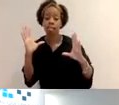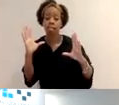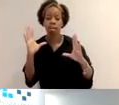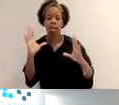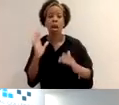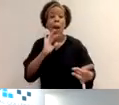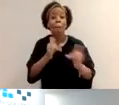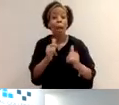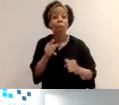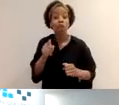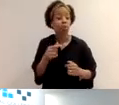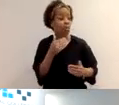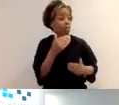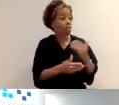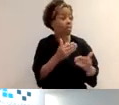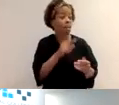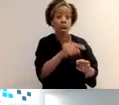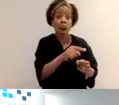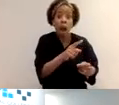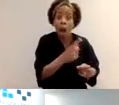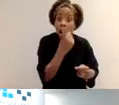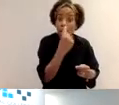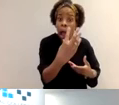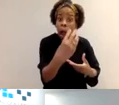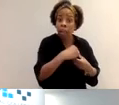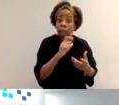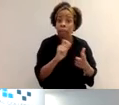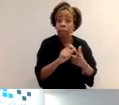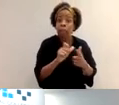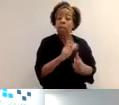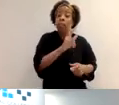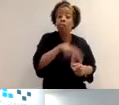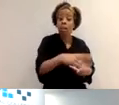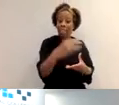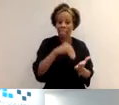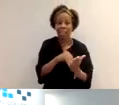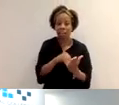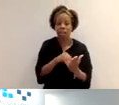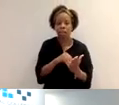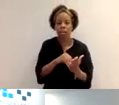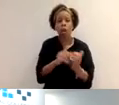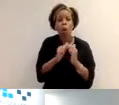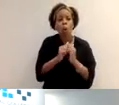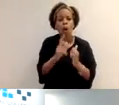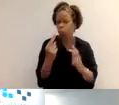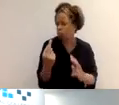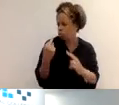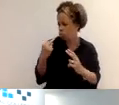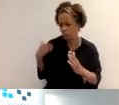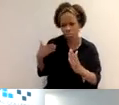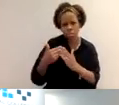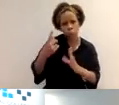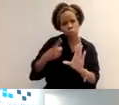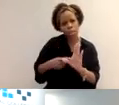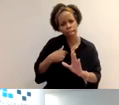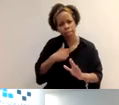and I didn't realise actually, that is part of my CPD. So if anything, today, I hope I'll get you thinking about what you've done in the last two years, and what is obviously considered as